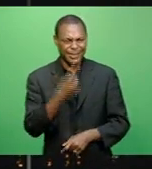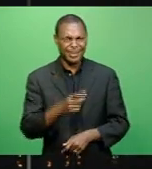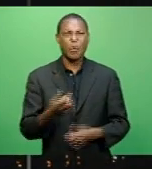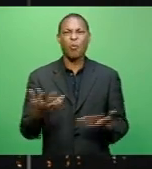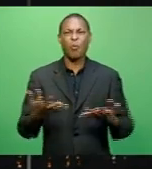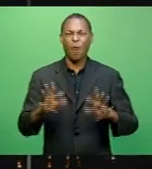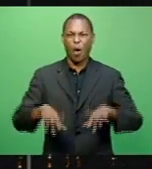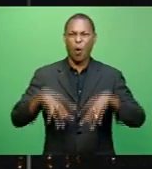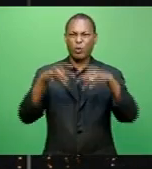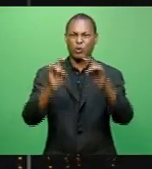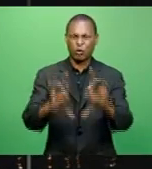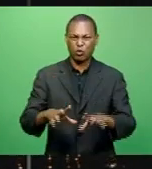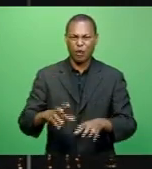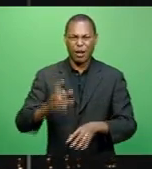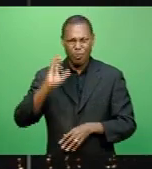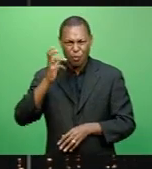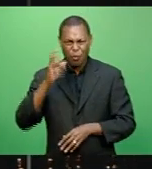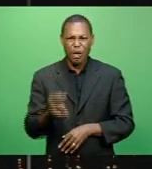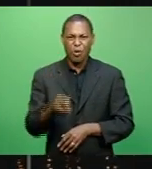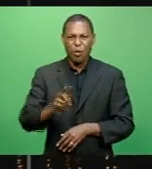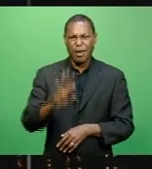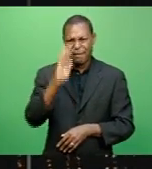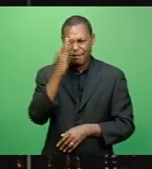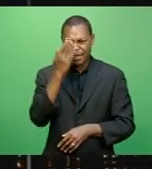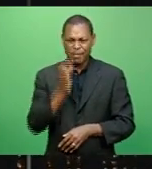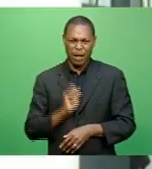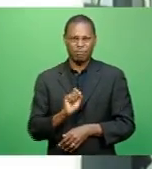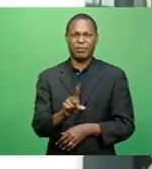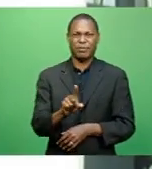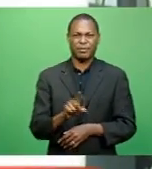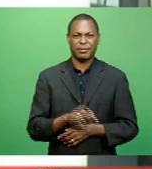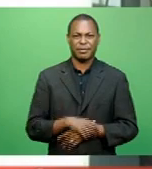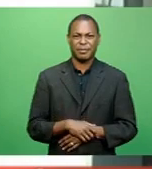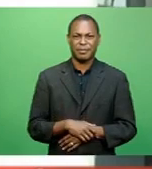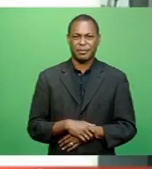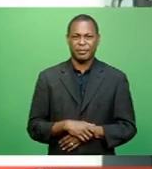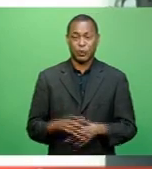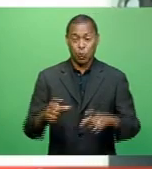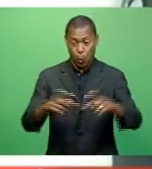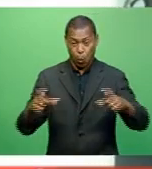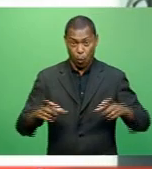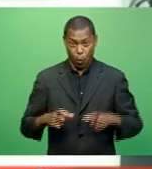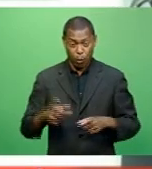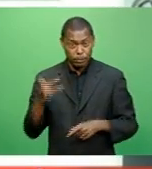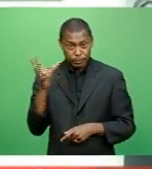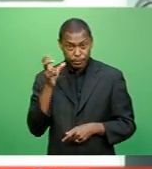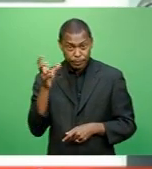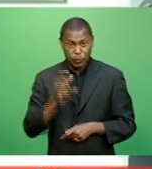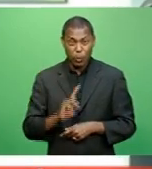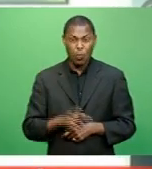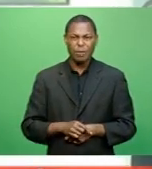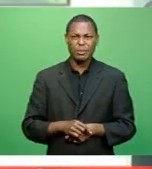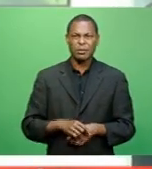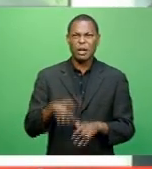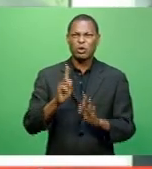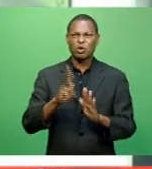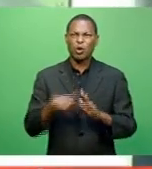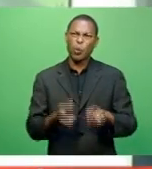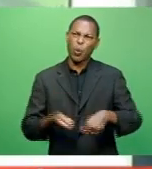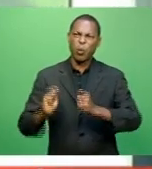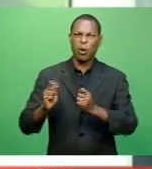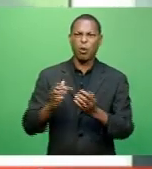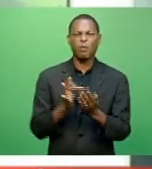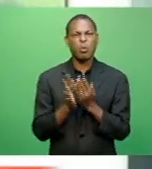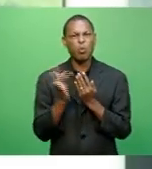Forum Facebook page. Pranita Prakash reports. The court heard that in about January of February 2018,